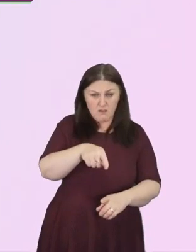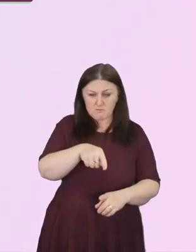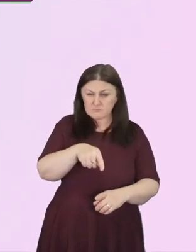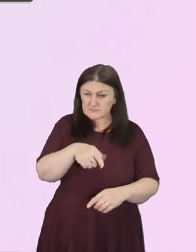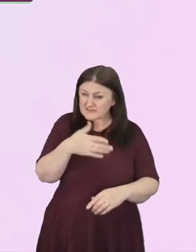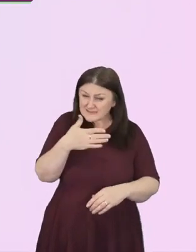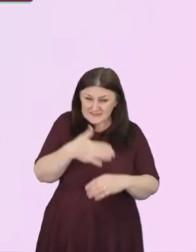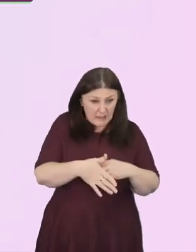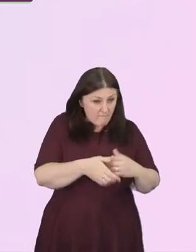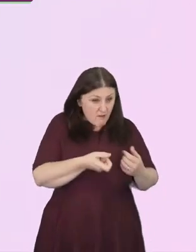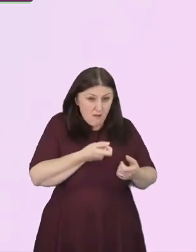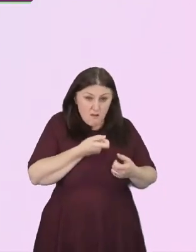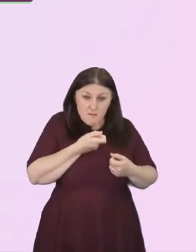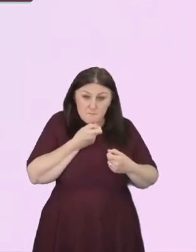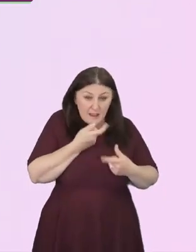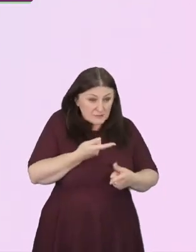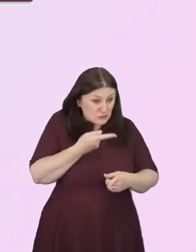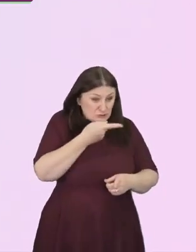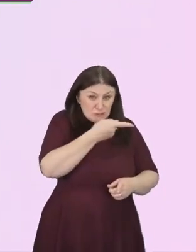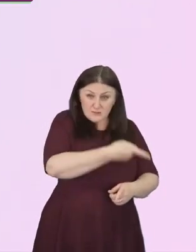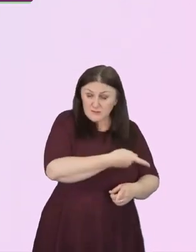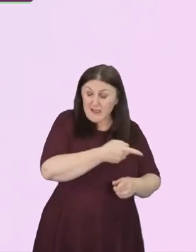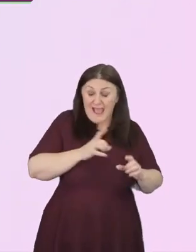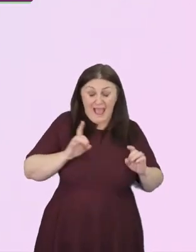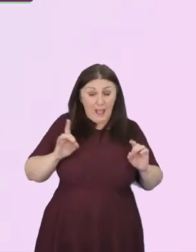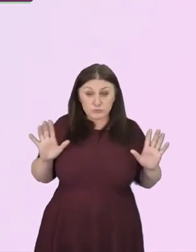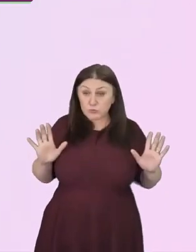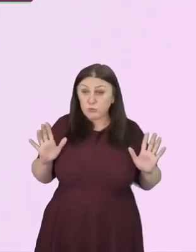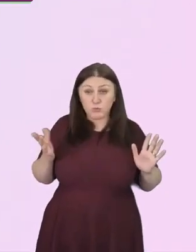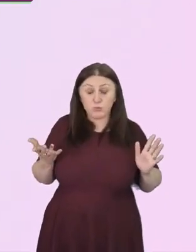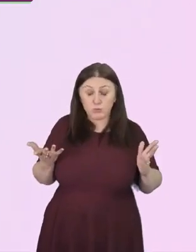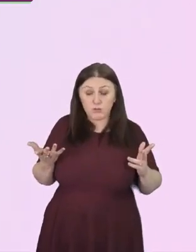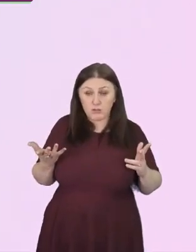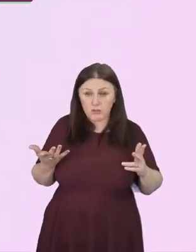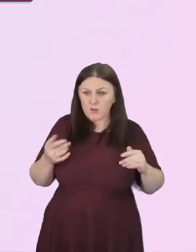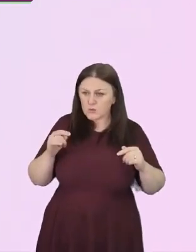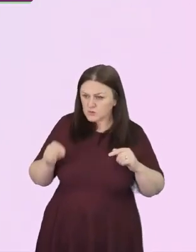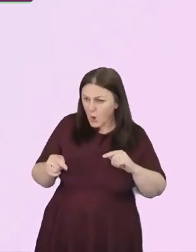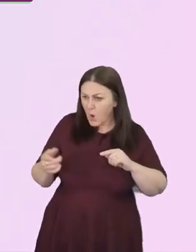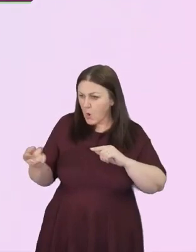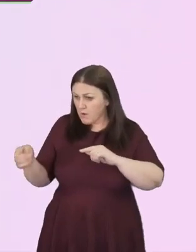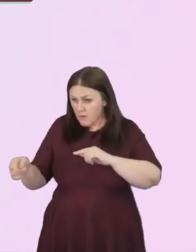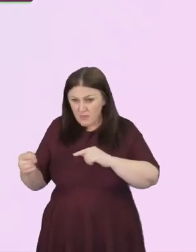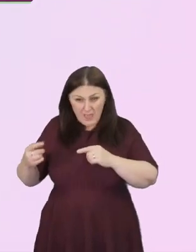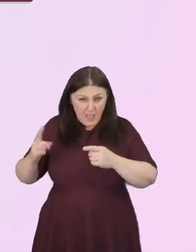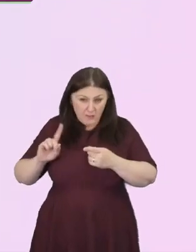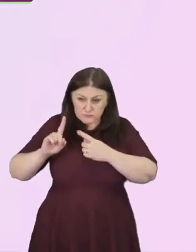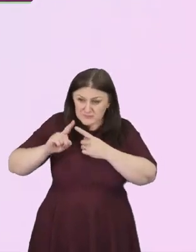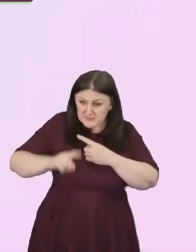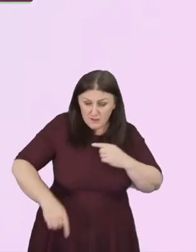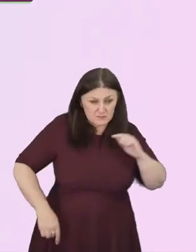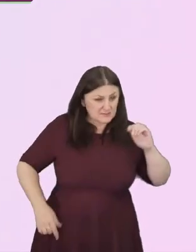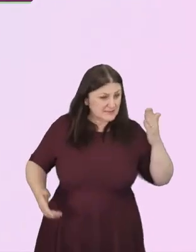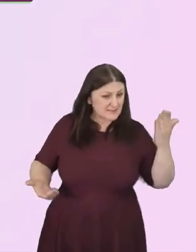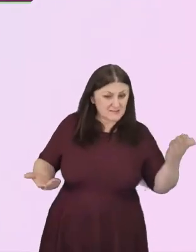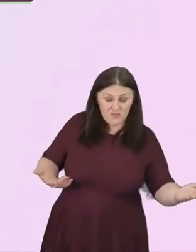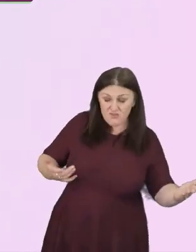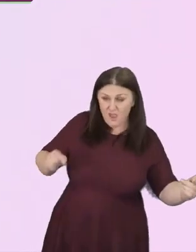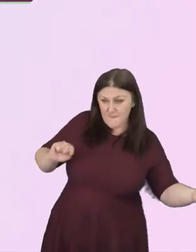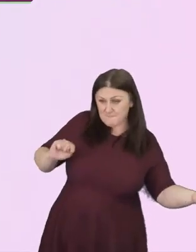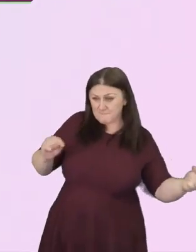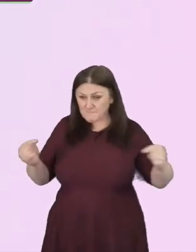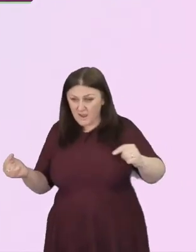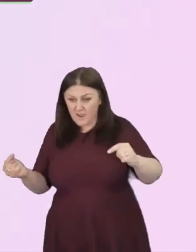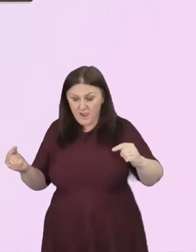So these responses and the counter-responses were all found in wider society, and surprise,